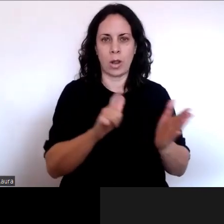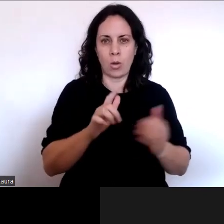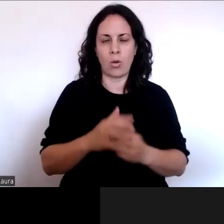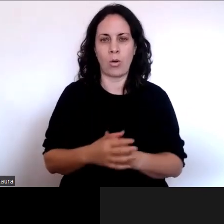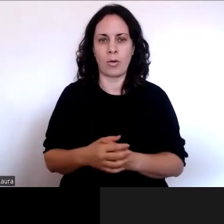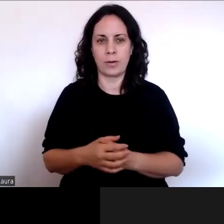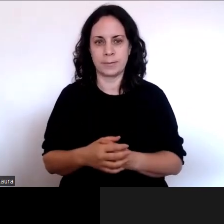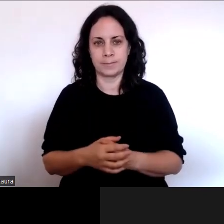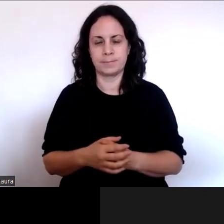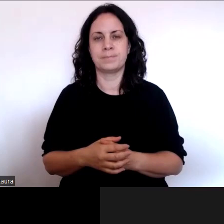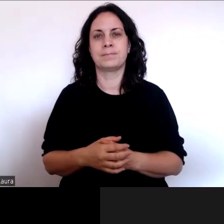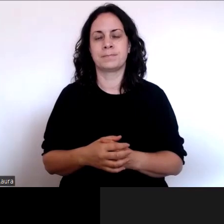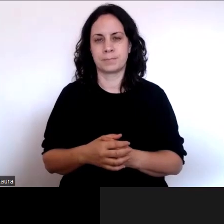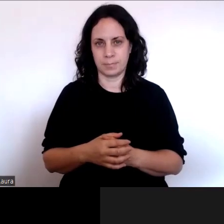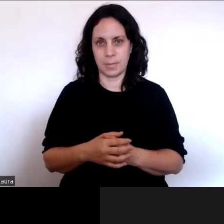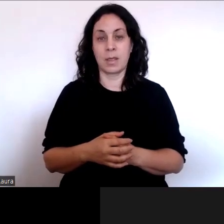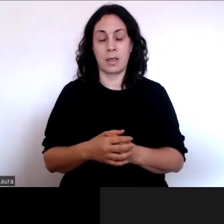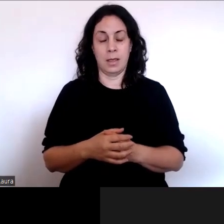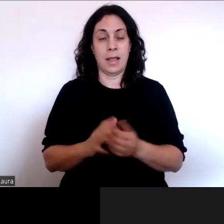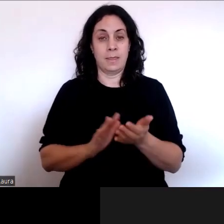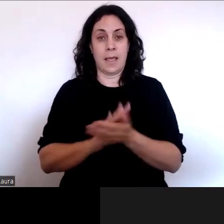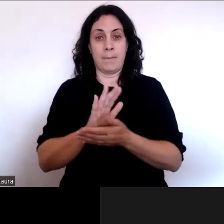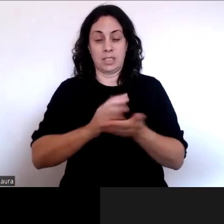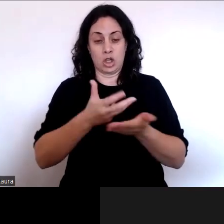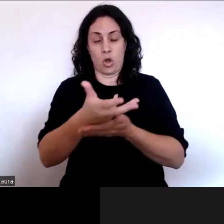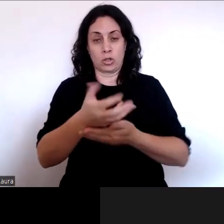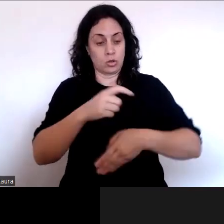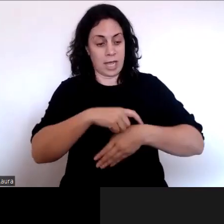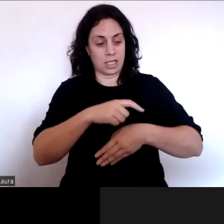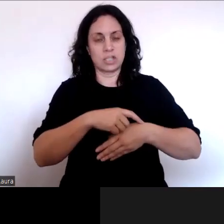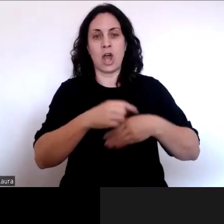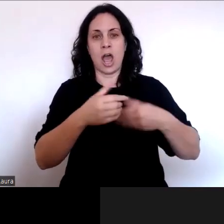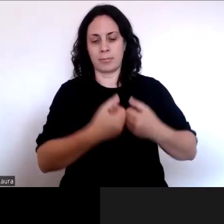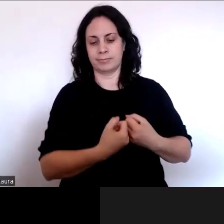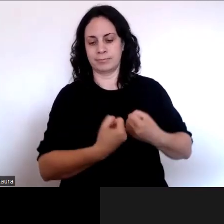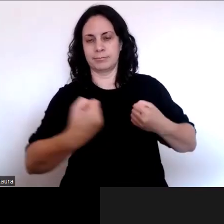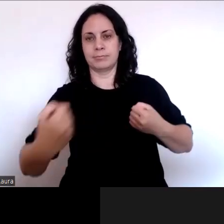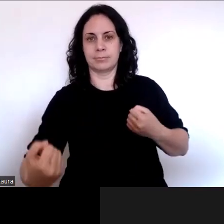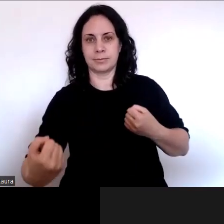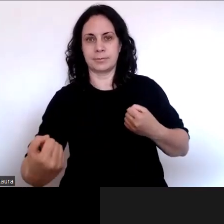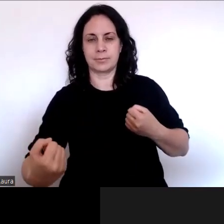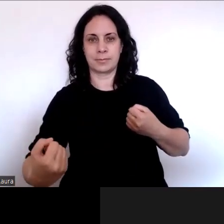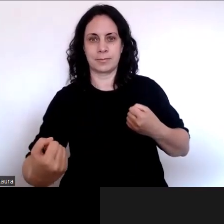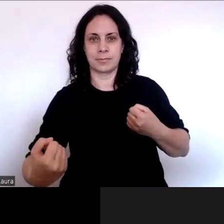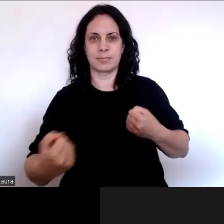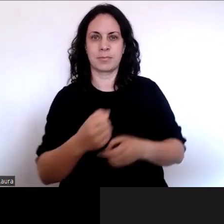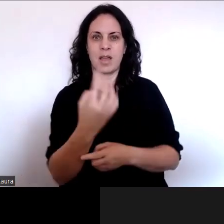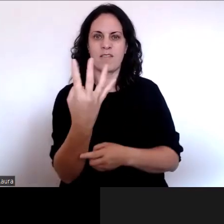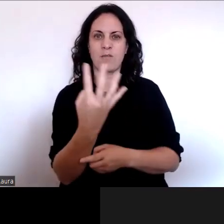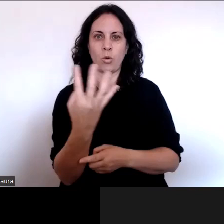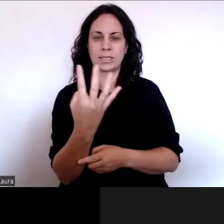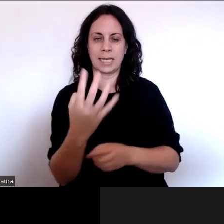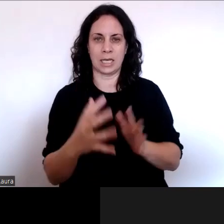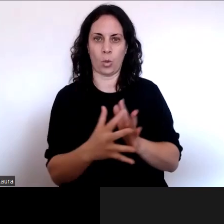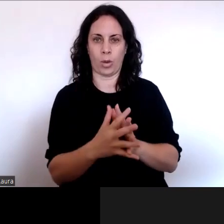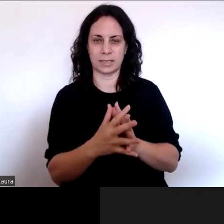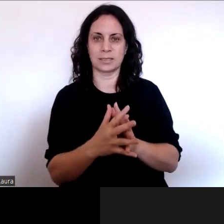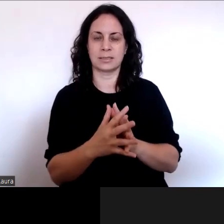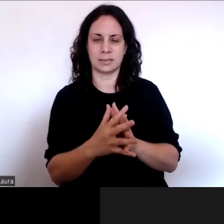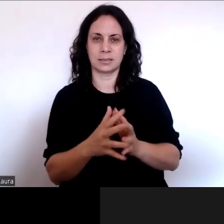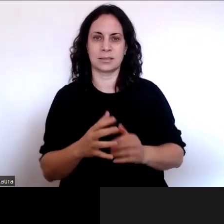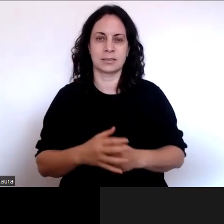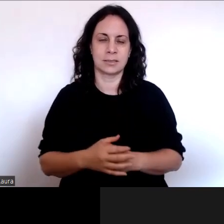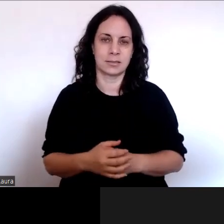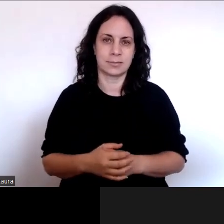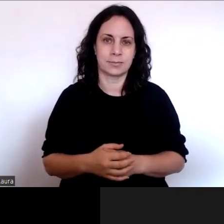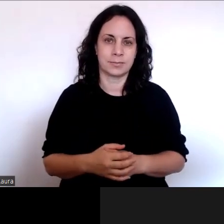consultation period than we would normally have. That's why we've allowed 14 weeks for consultation